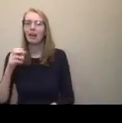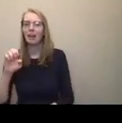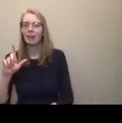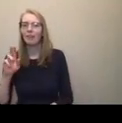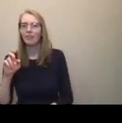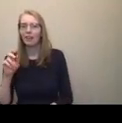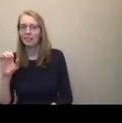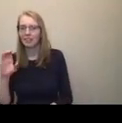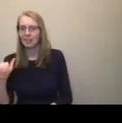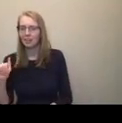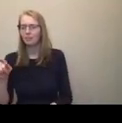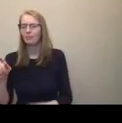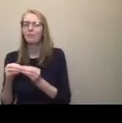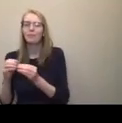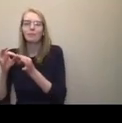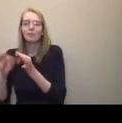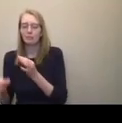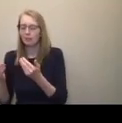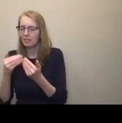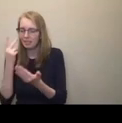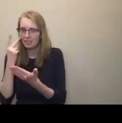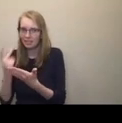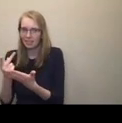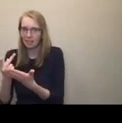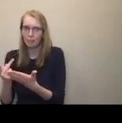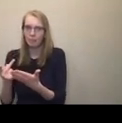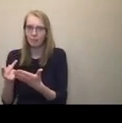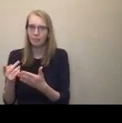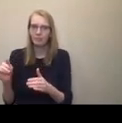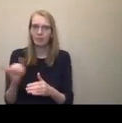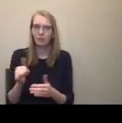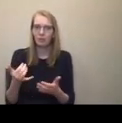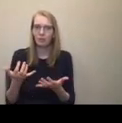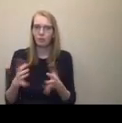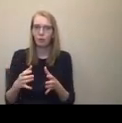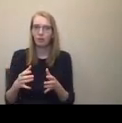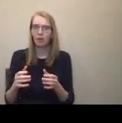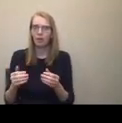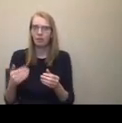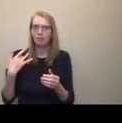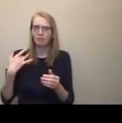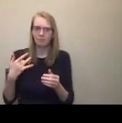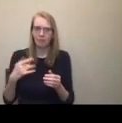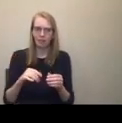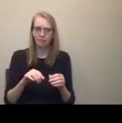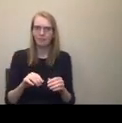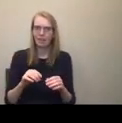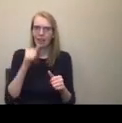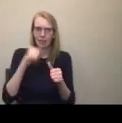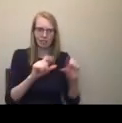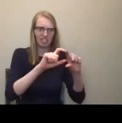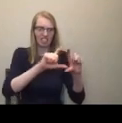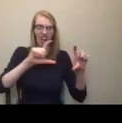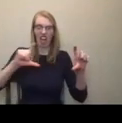want to avoid using all caps for long periods of time as well. And there's a whole other guide, but it's 20 pages long. So we'll provide a link to